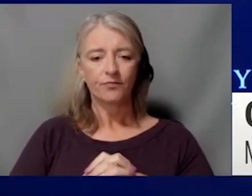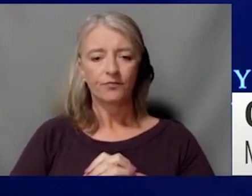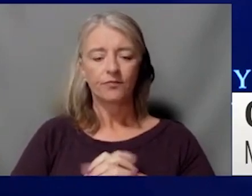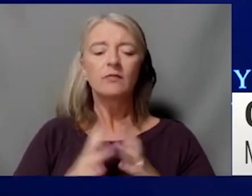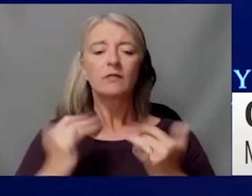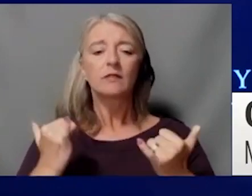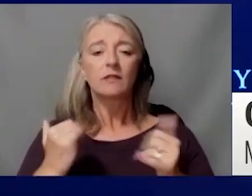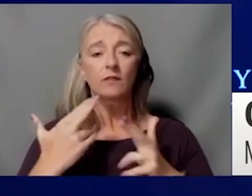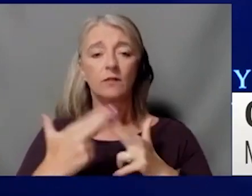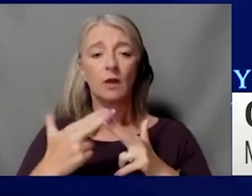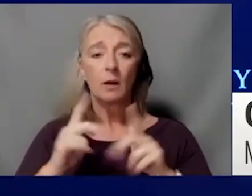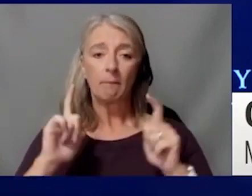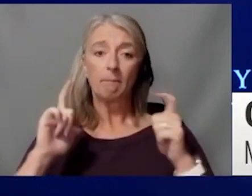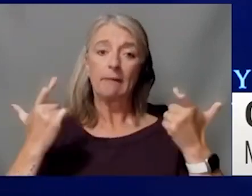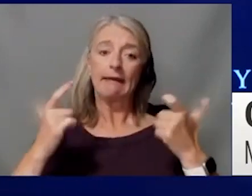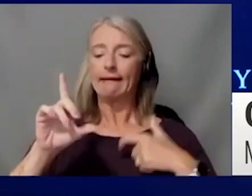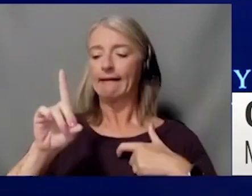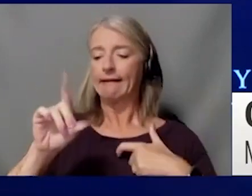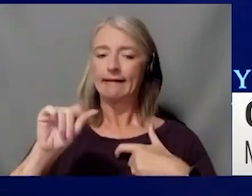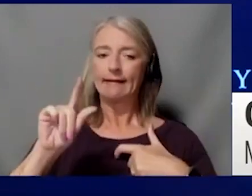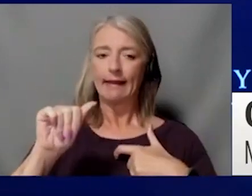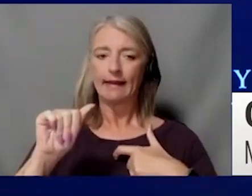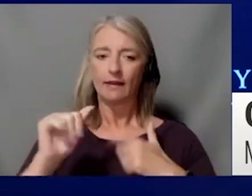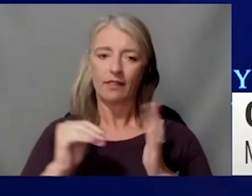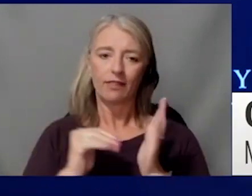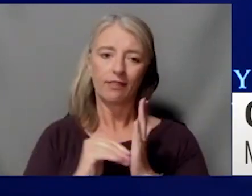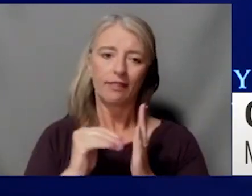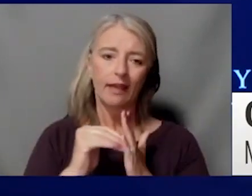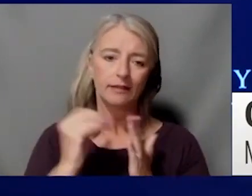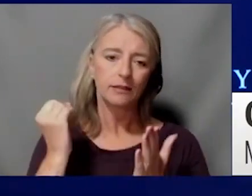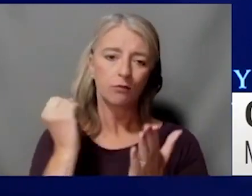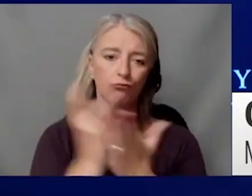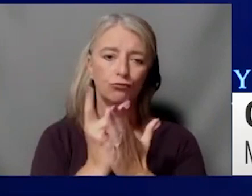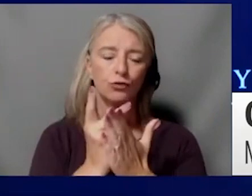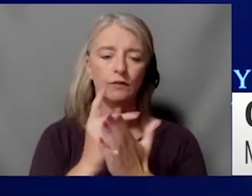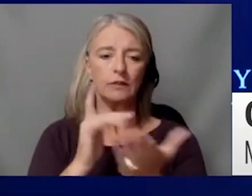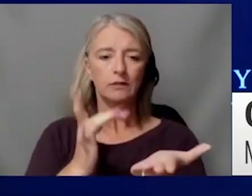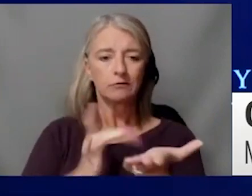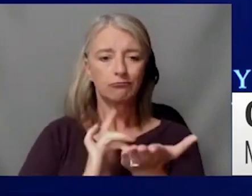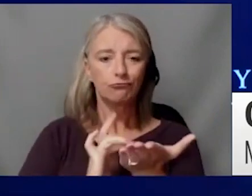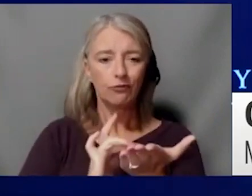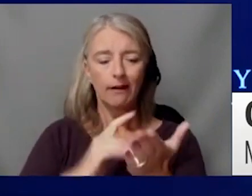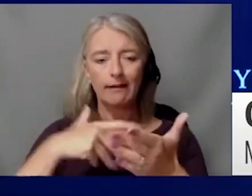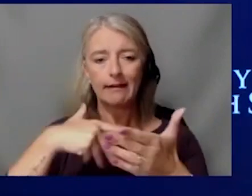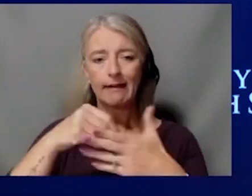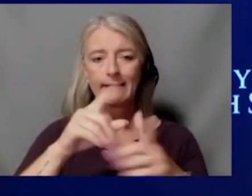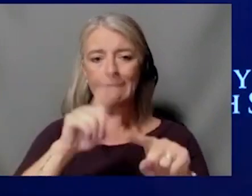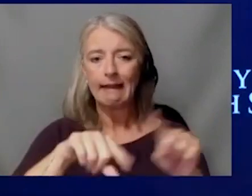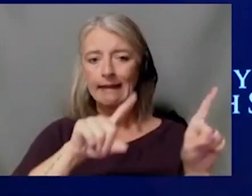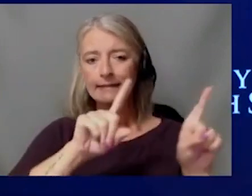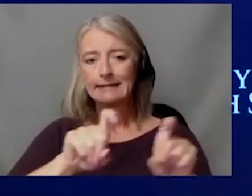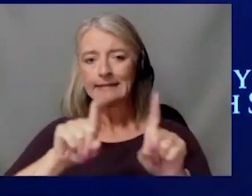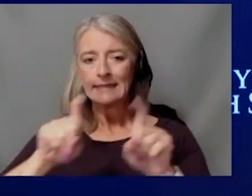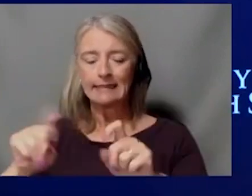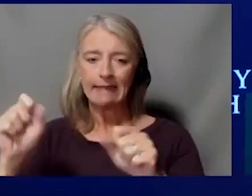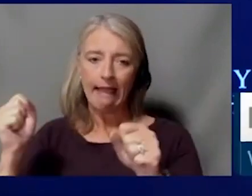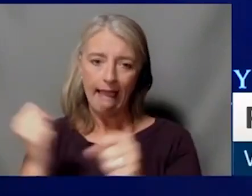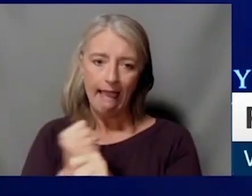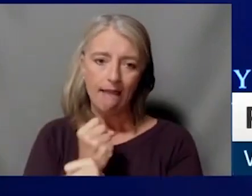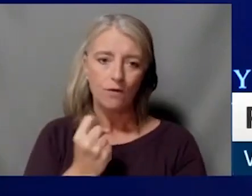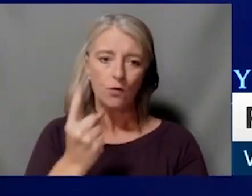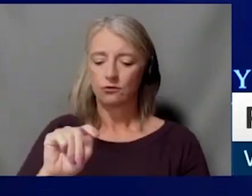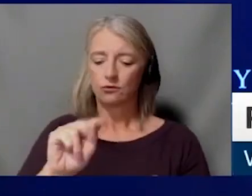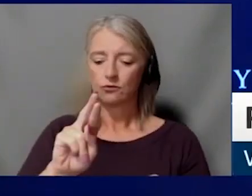there are thousands of approved drugs out there, and we can't test every single one of them in an individual trial to determine